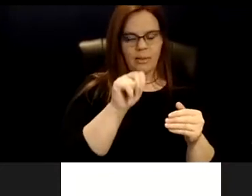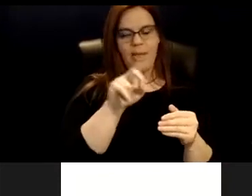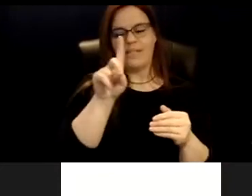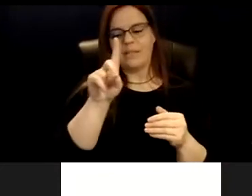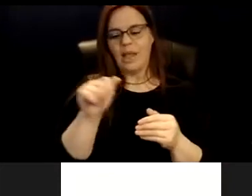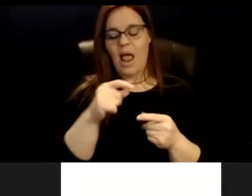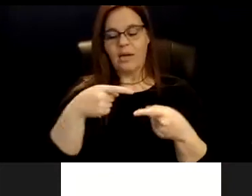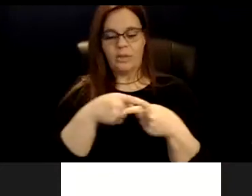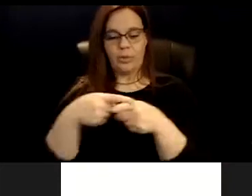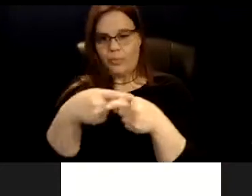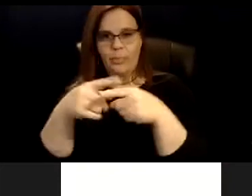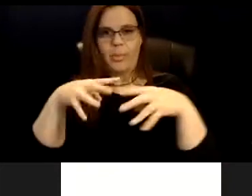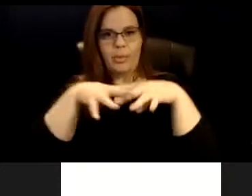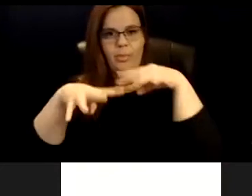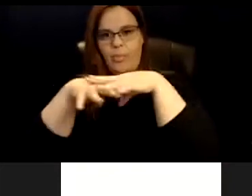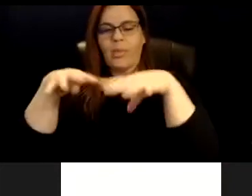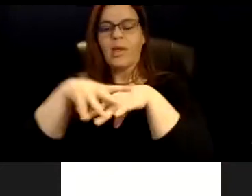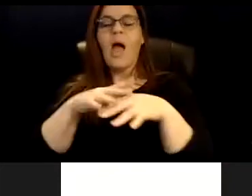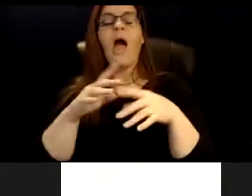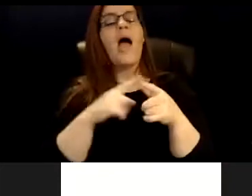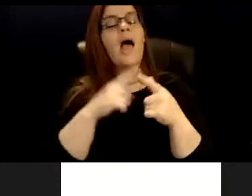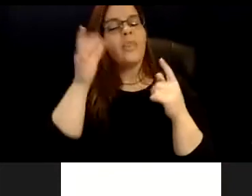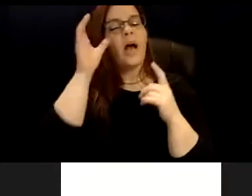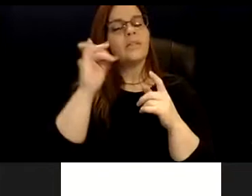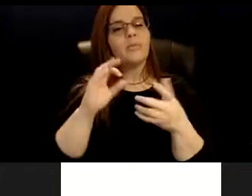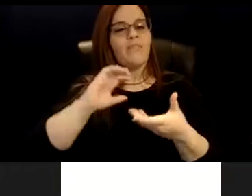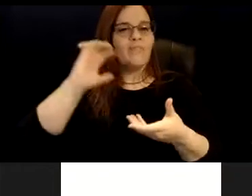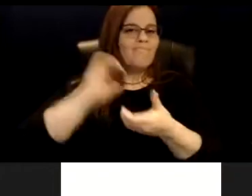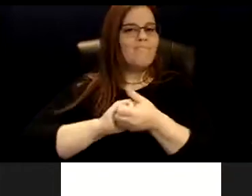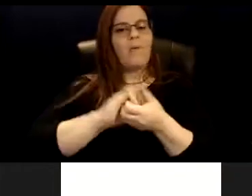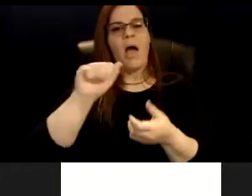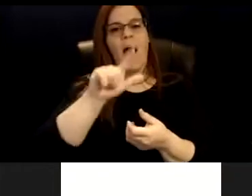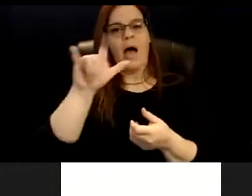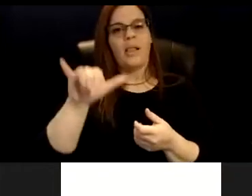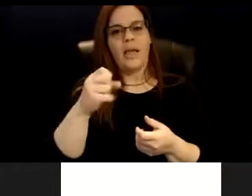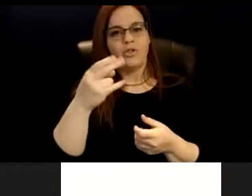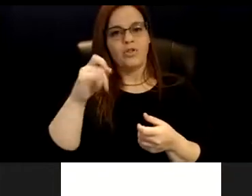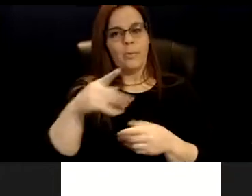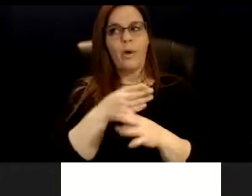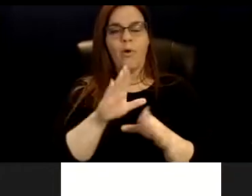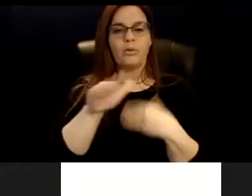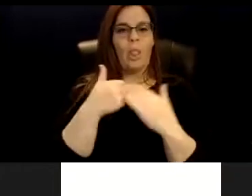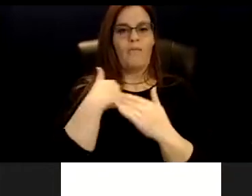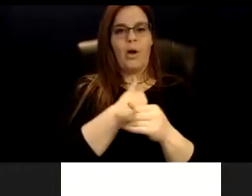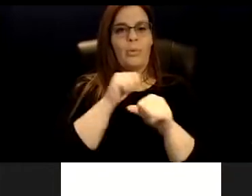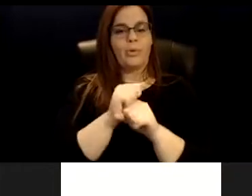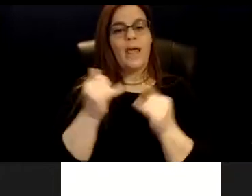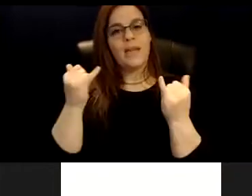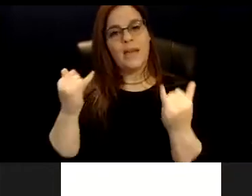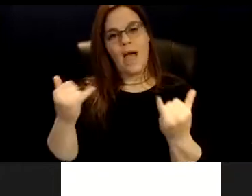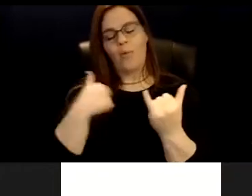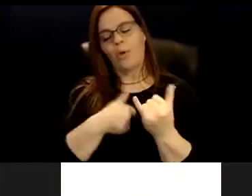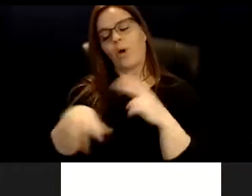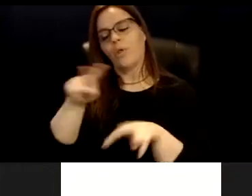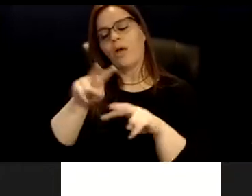and the importance of allyship across all civil rights work. Tonight, we build on that discussion to explore racialized ableism.